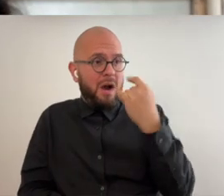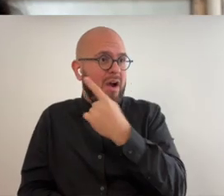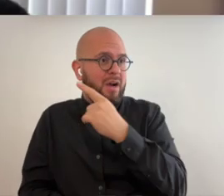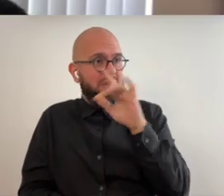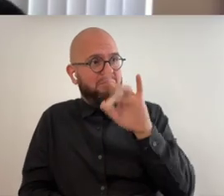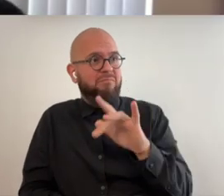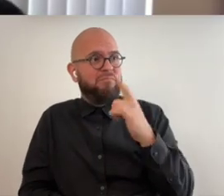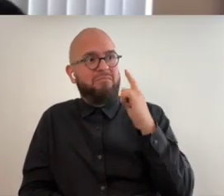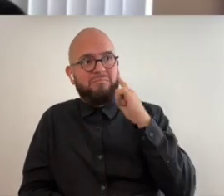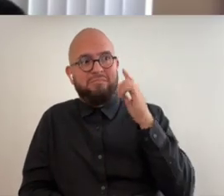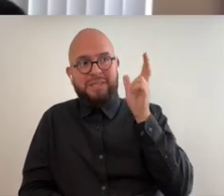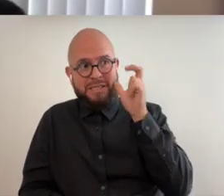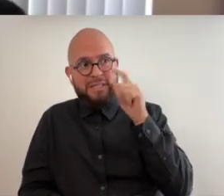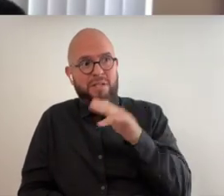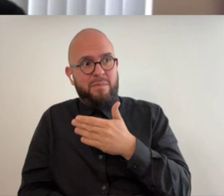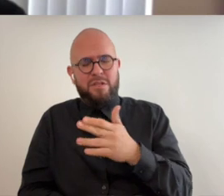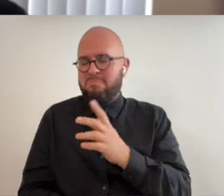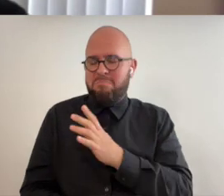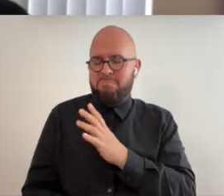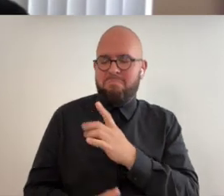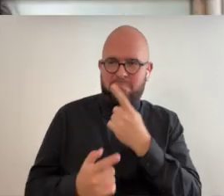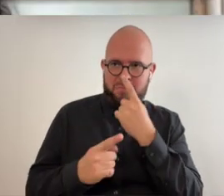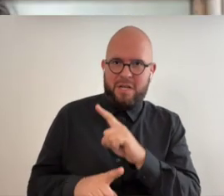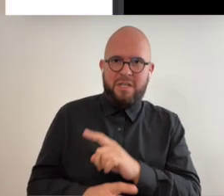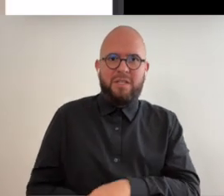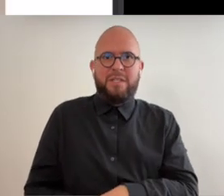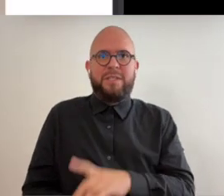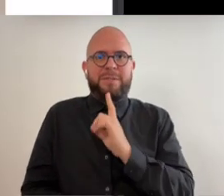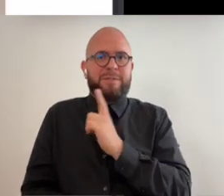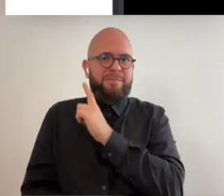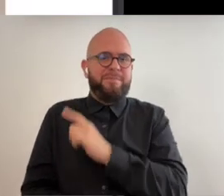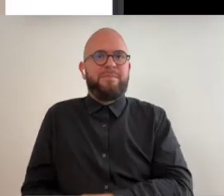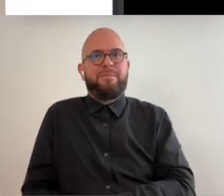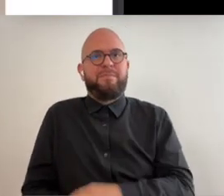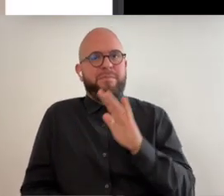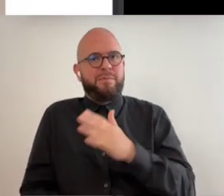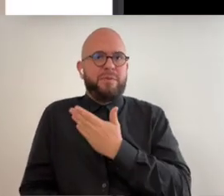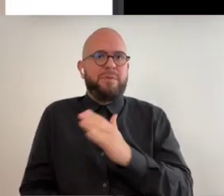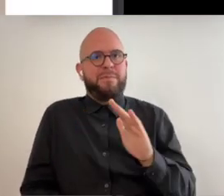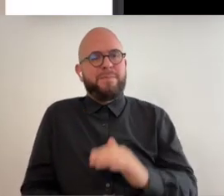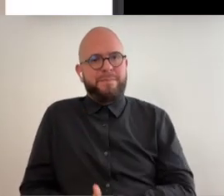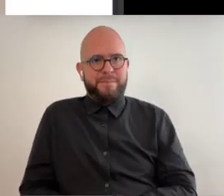of that i don't mind at all all right so i'm going to do a little screen share the musical sample